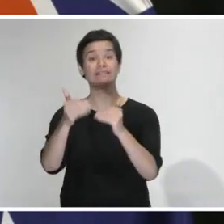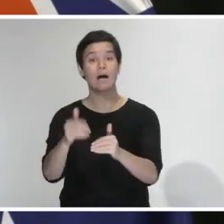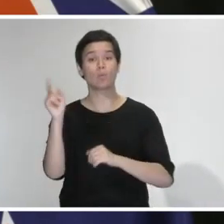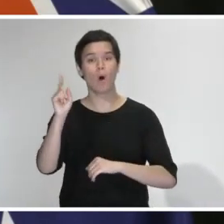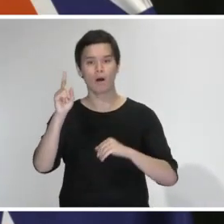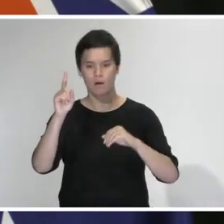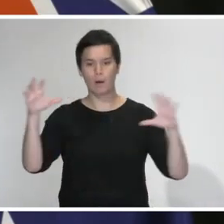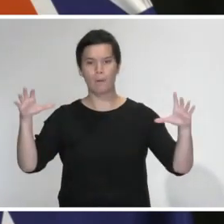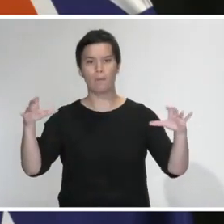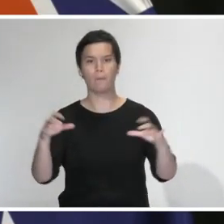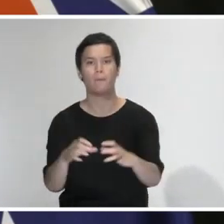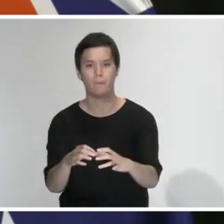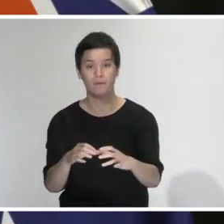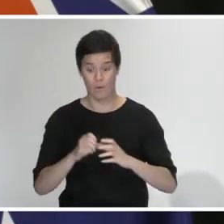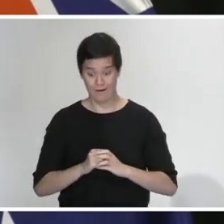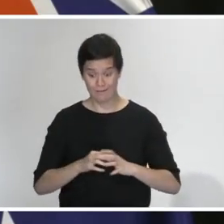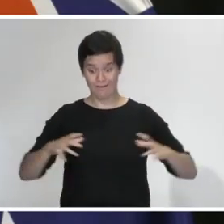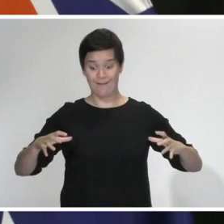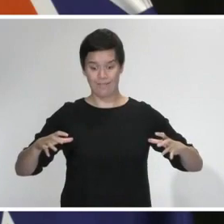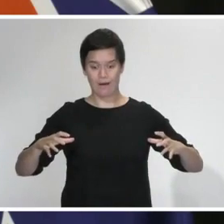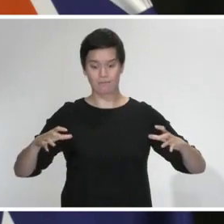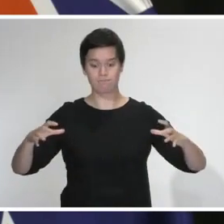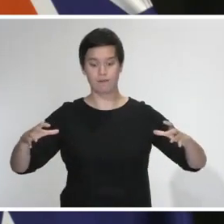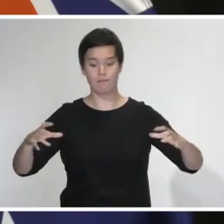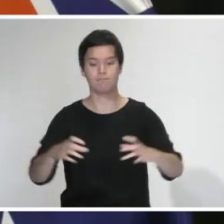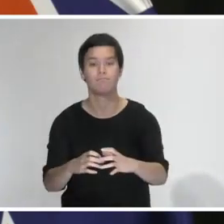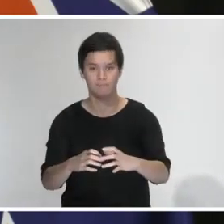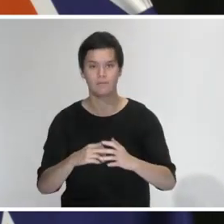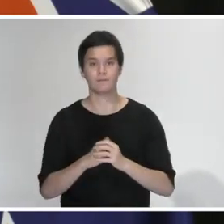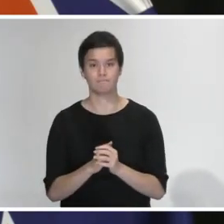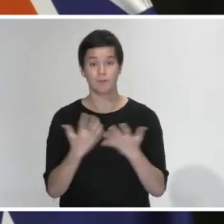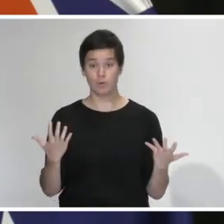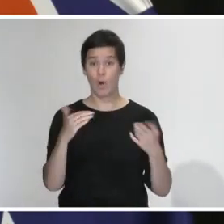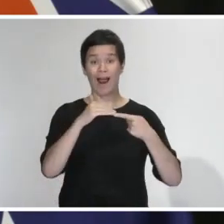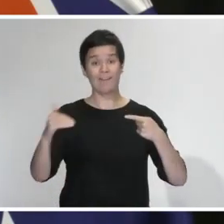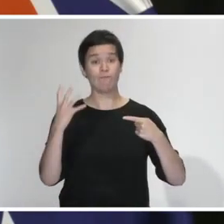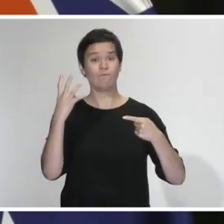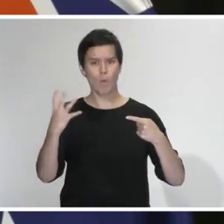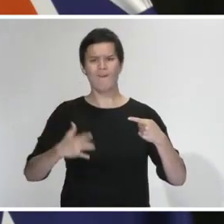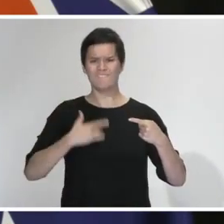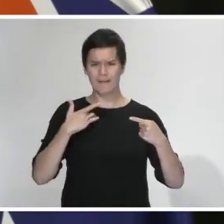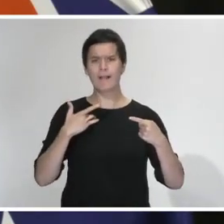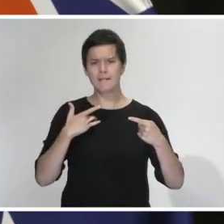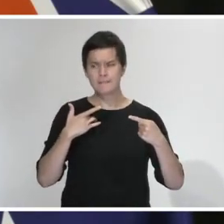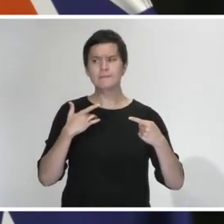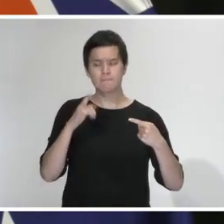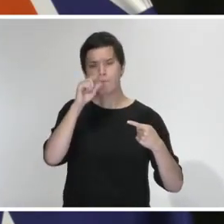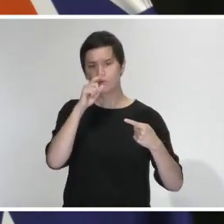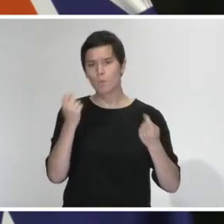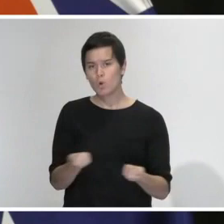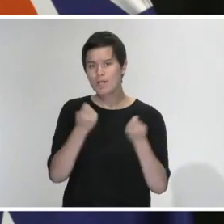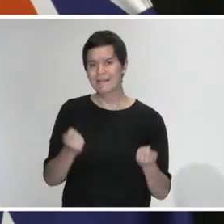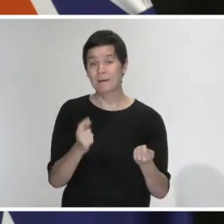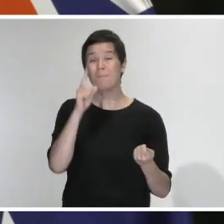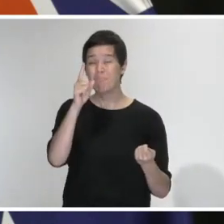that what we're doing with the lockdown is making a difference but as with any data analysis there are always possibilities